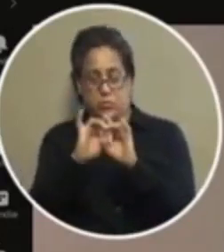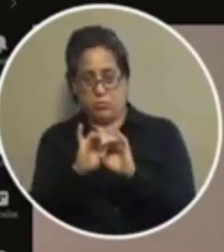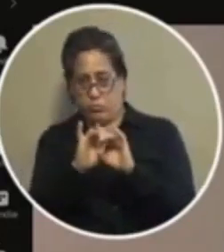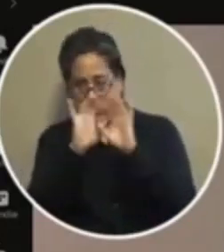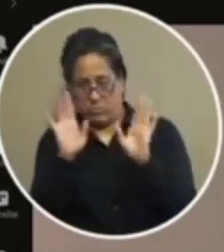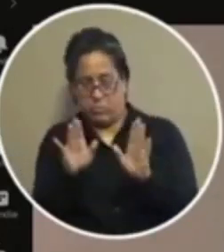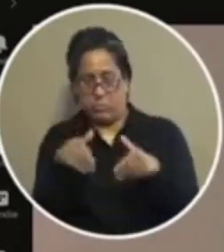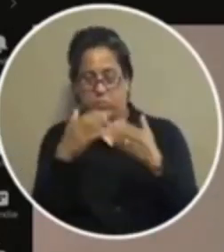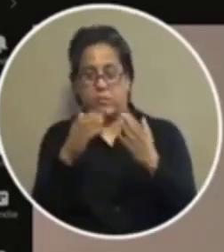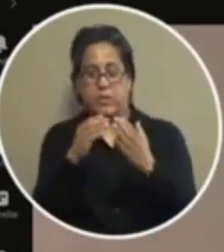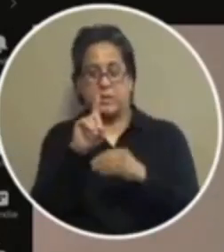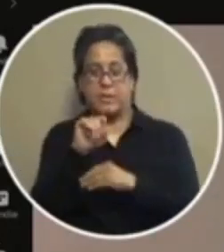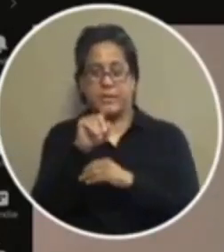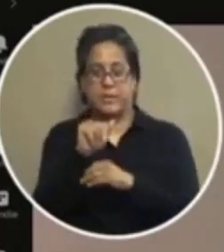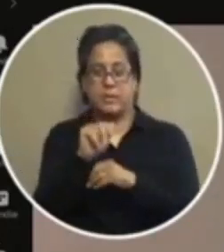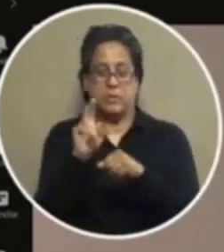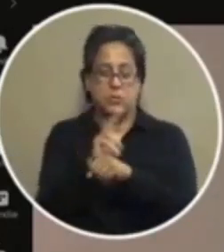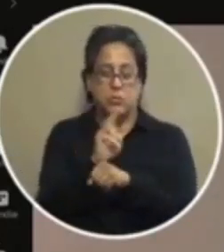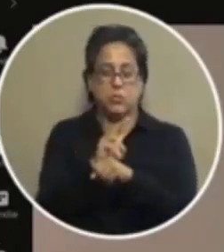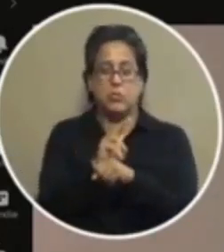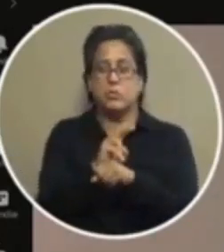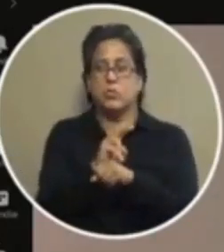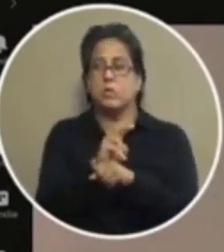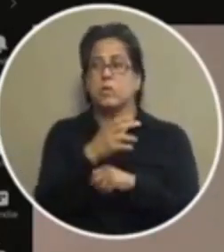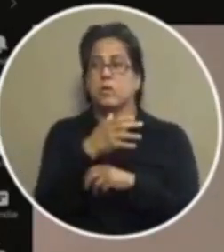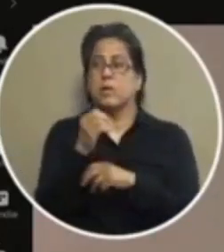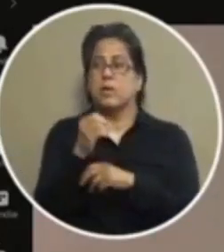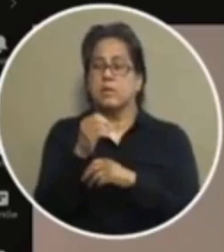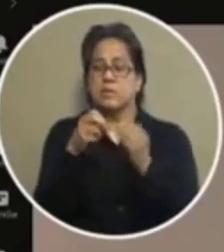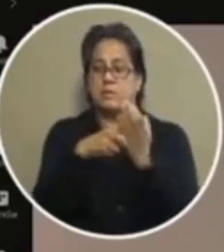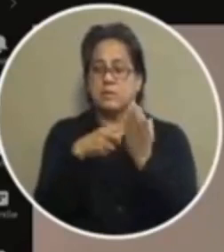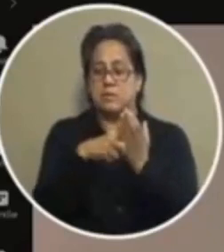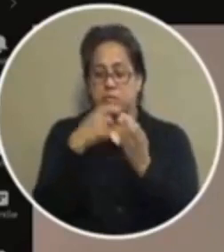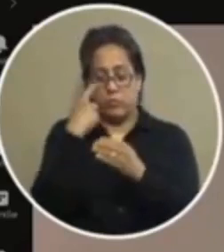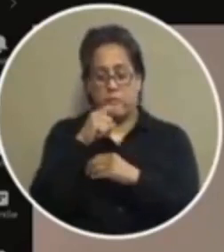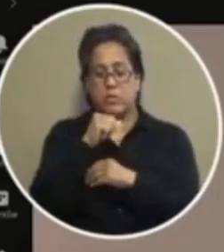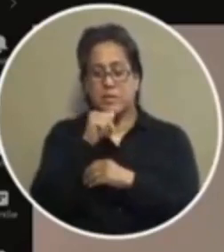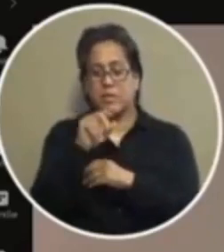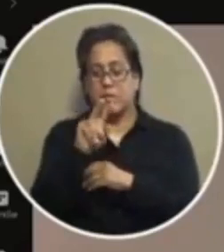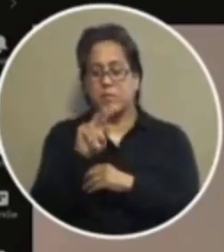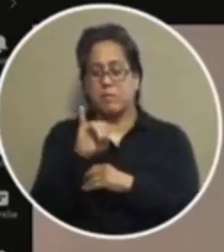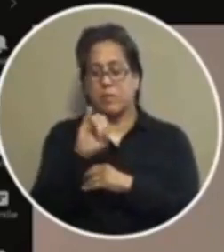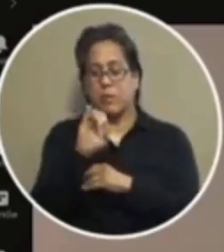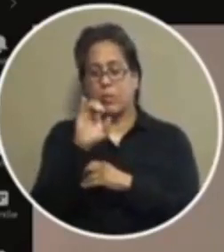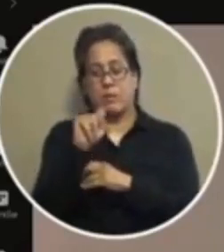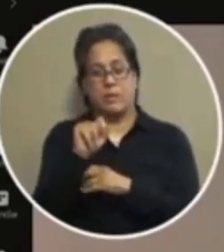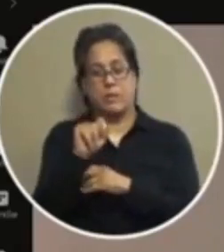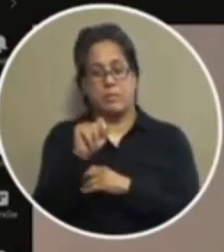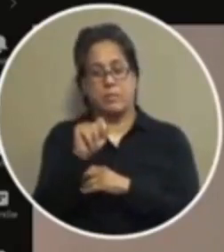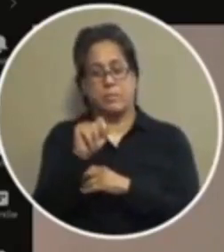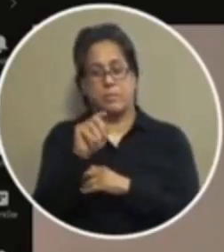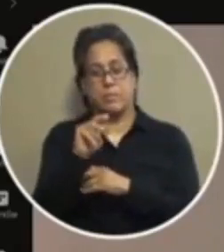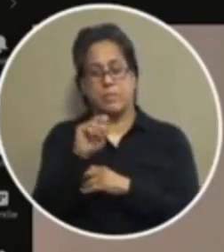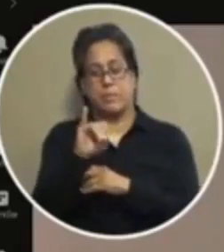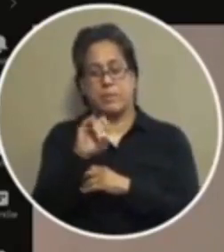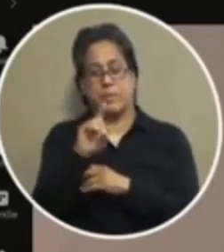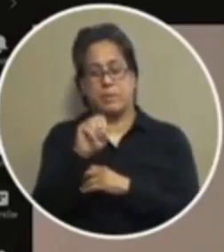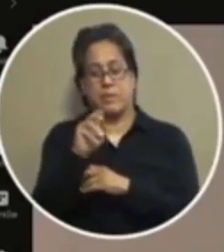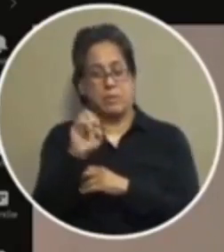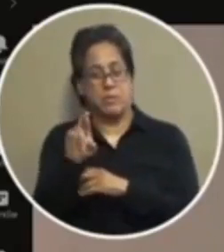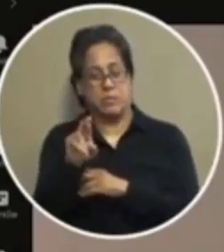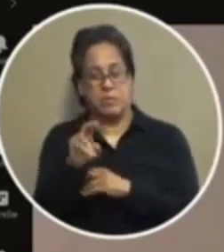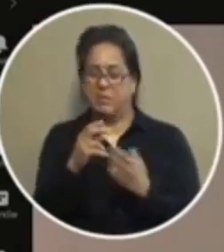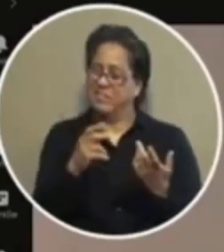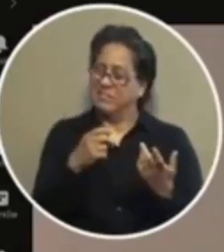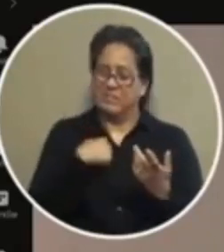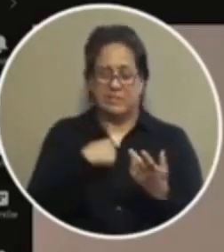to provide data concerning the use of discretionary arrests in lieu of citations for non-violent misdemeanor their offenses this is i i have to say